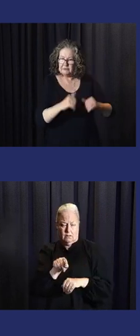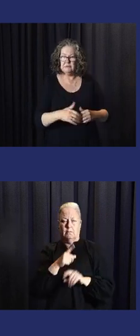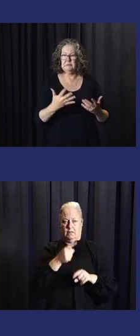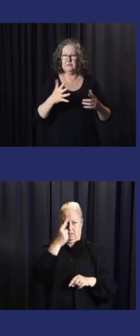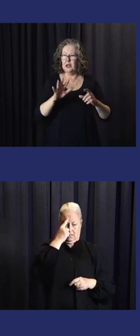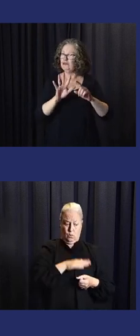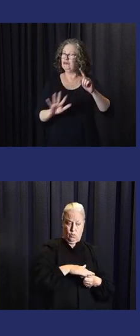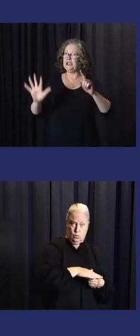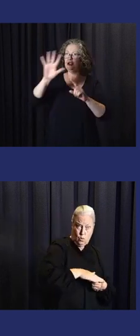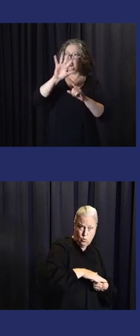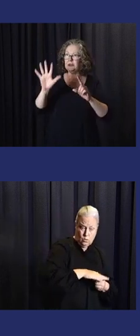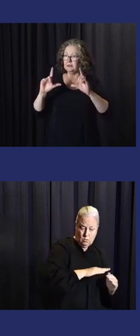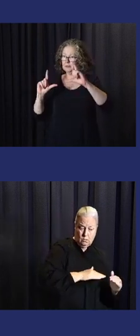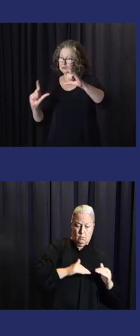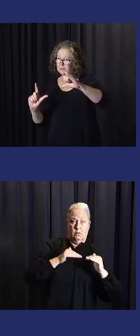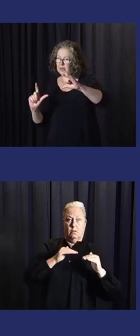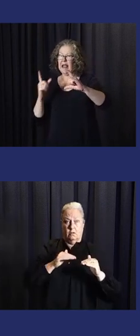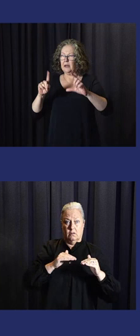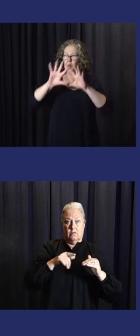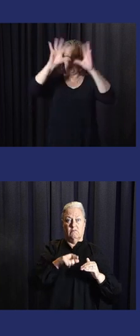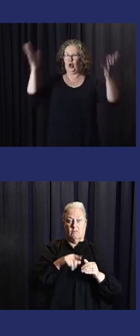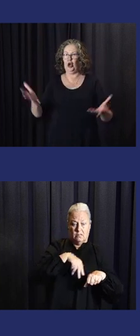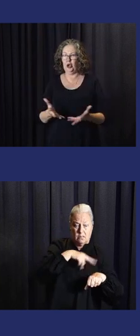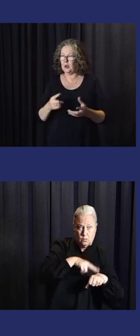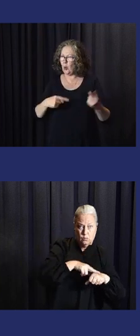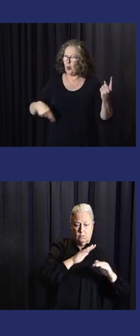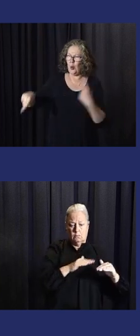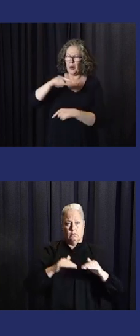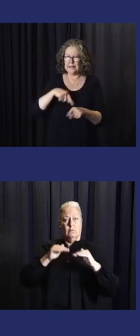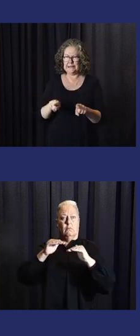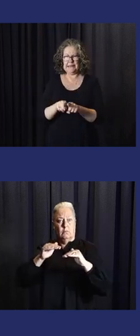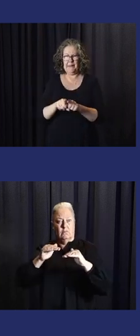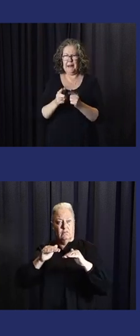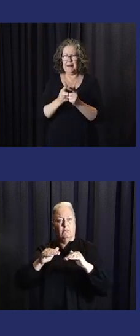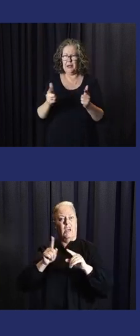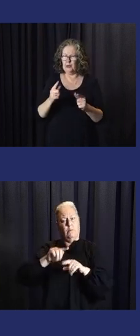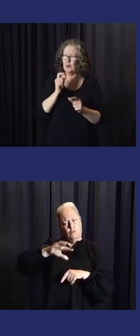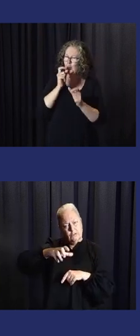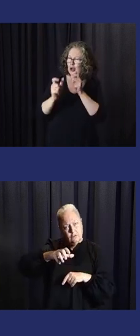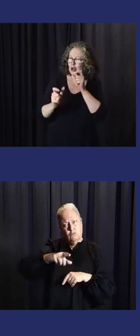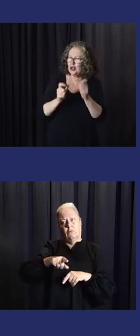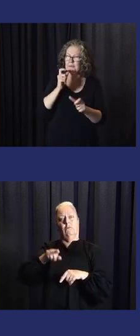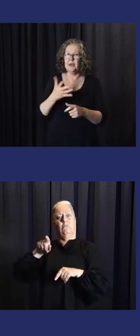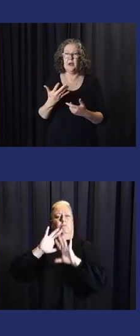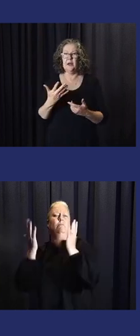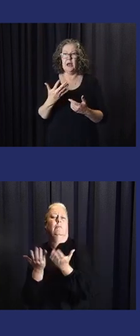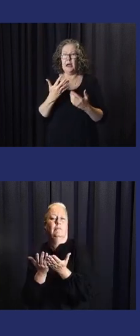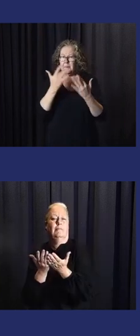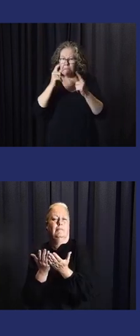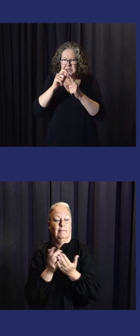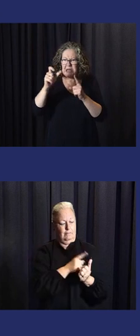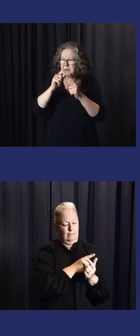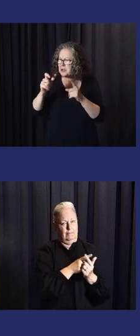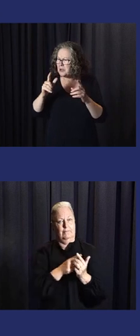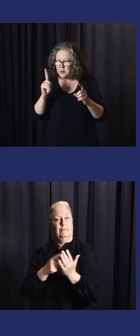like I indicated, the local level. We've got to look at the national level. We've got to look at the regional level. We've got to look at the global level so that